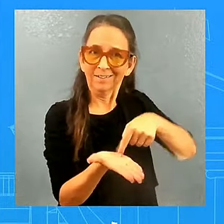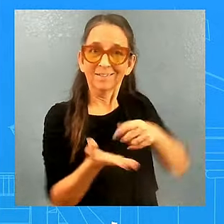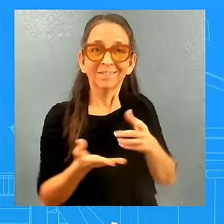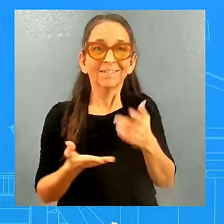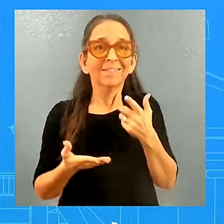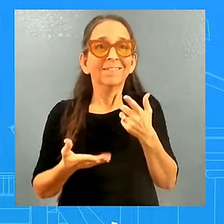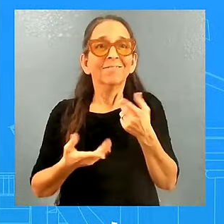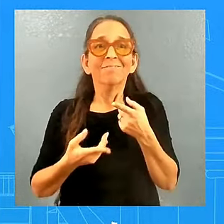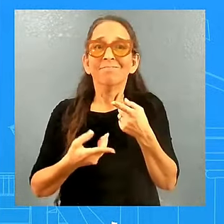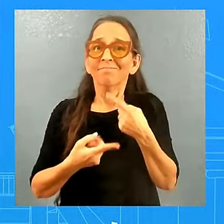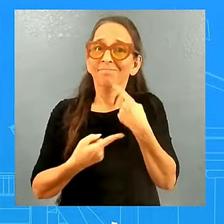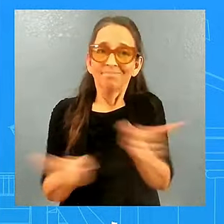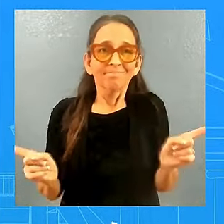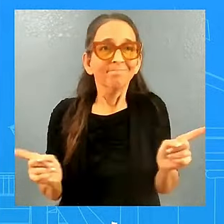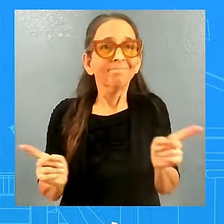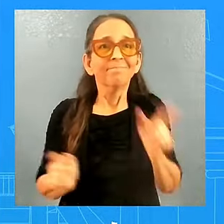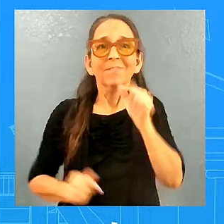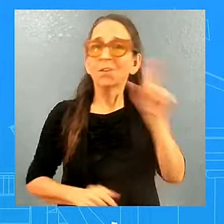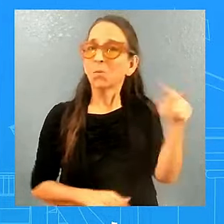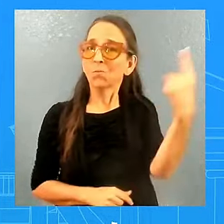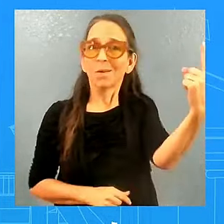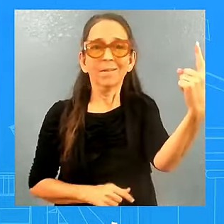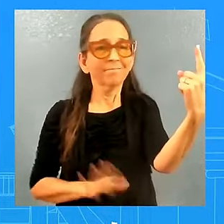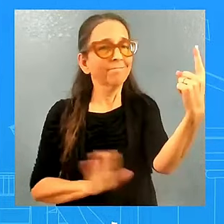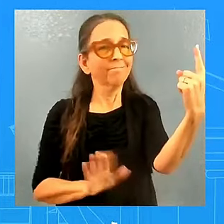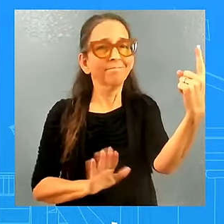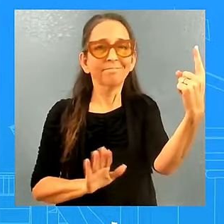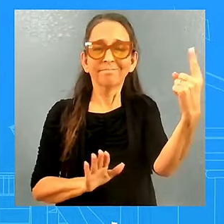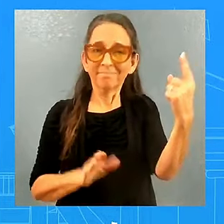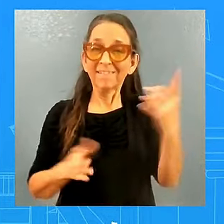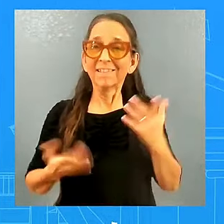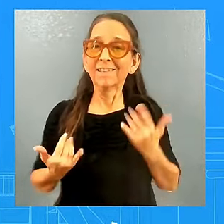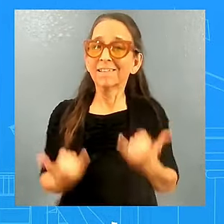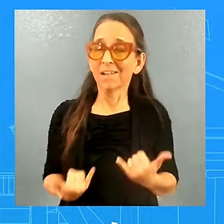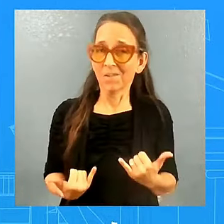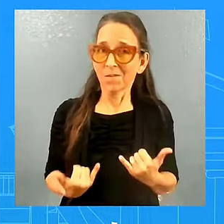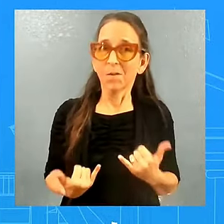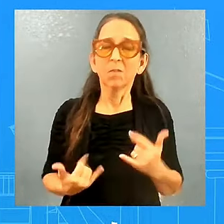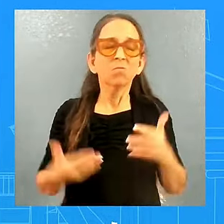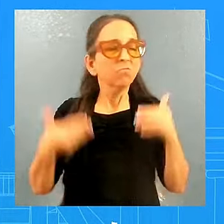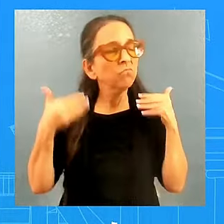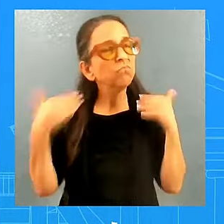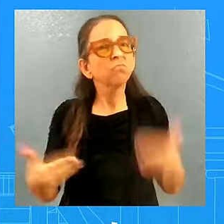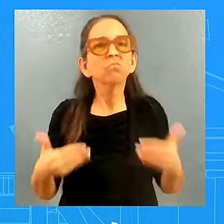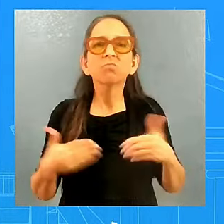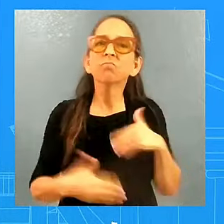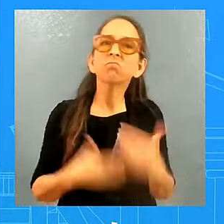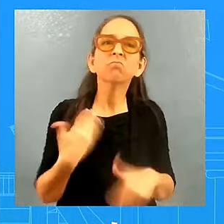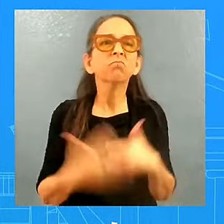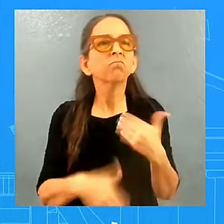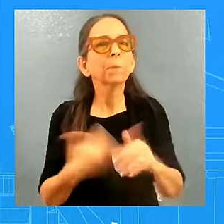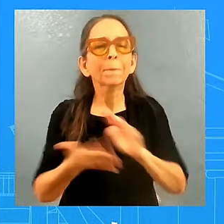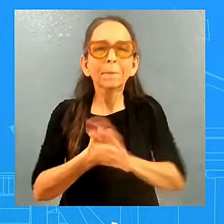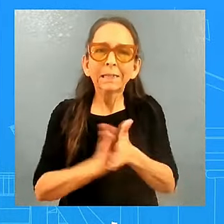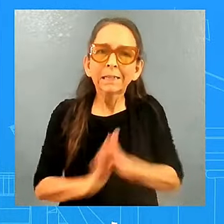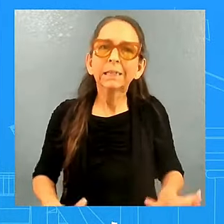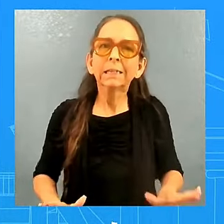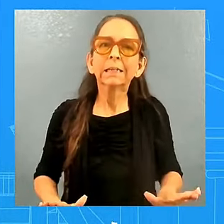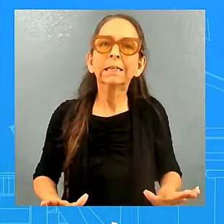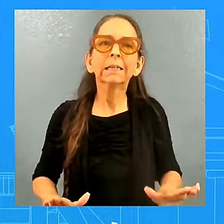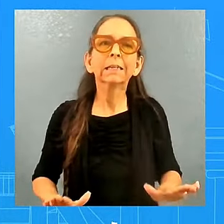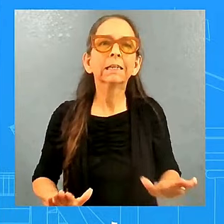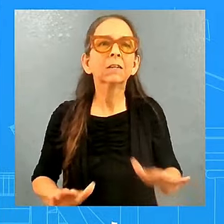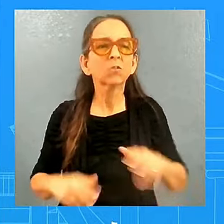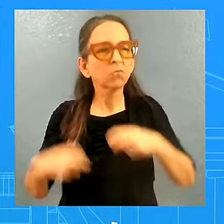But right now, we want to move forward. We want to make sure there's a peaceful transfer of power. That's what the American people deserve. On another